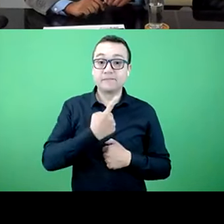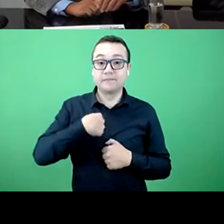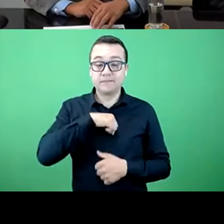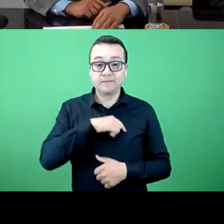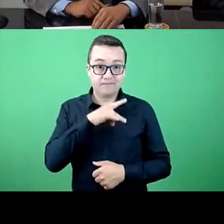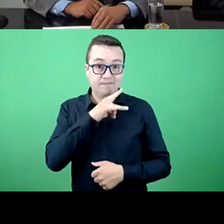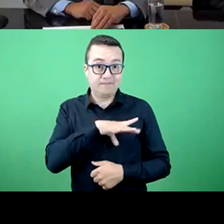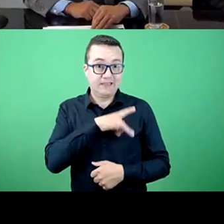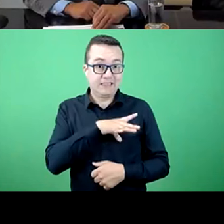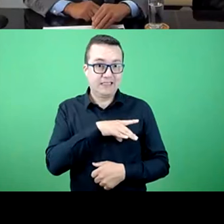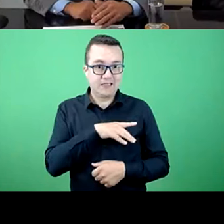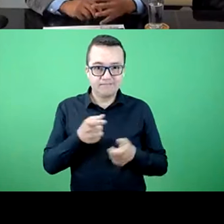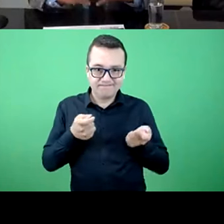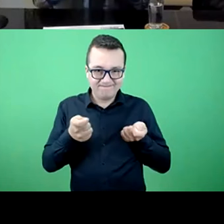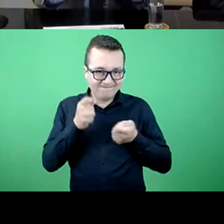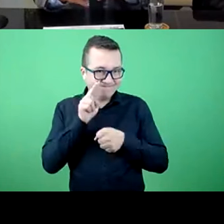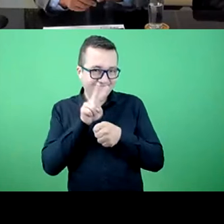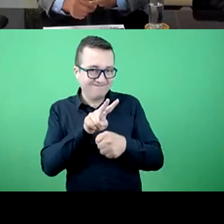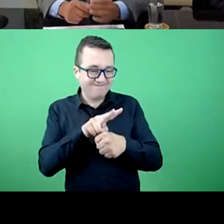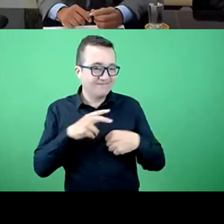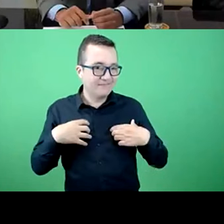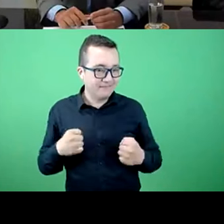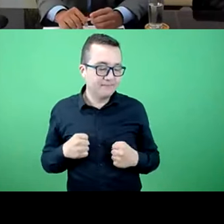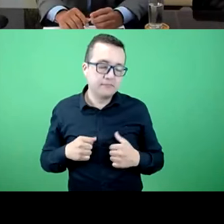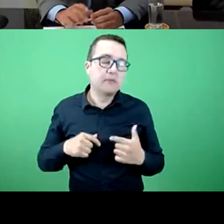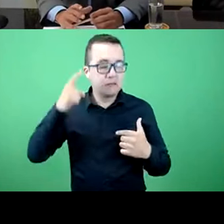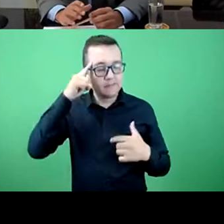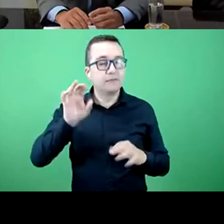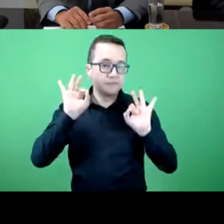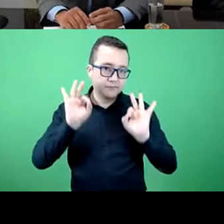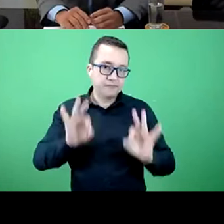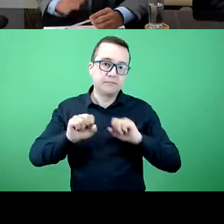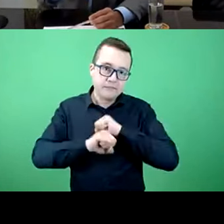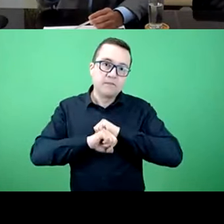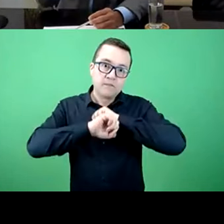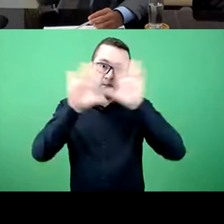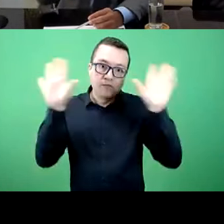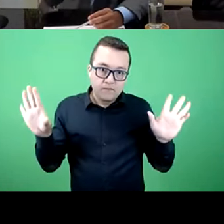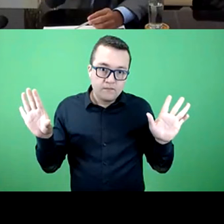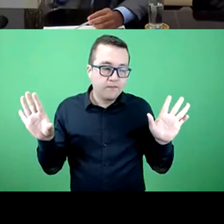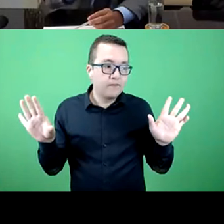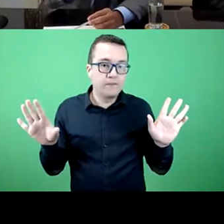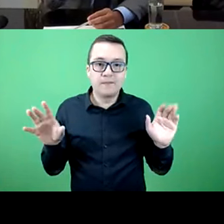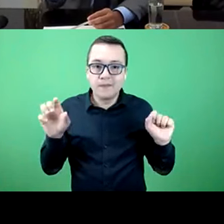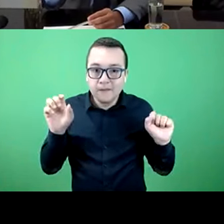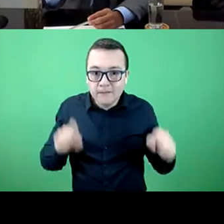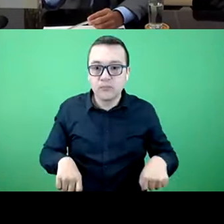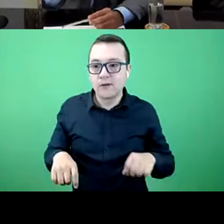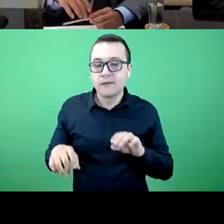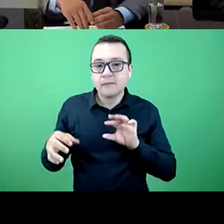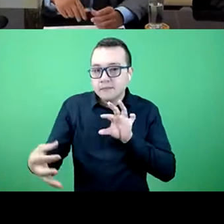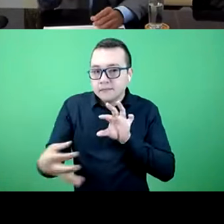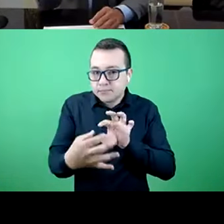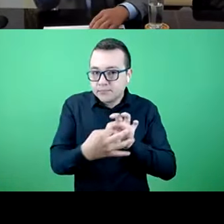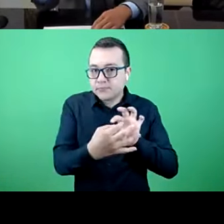left from our viewpoint as a regulatory agency until it is important to end ourselves with a